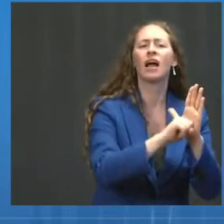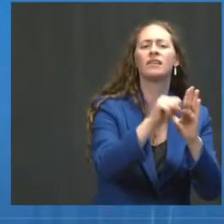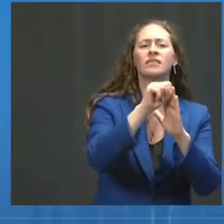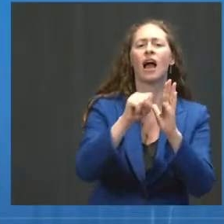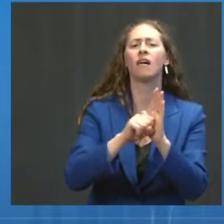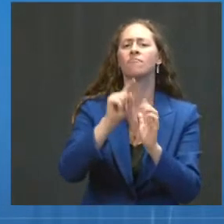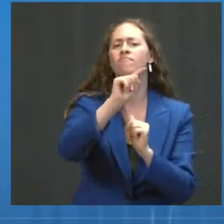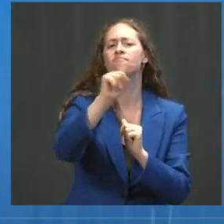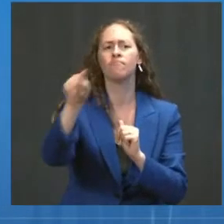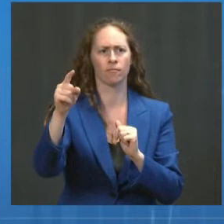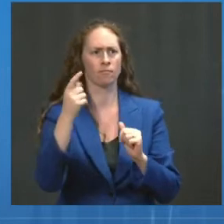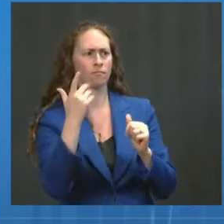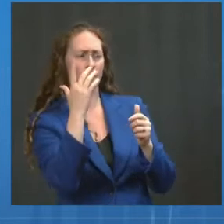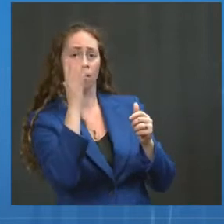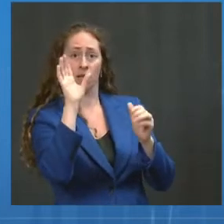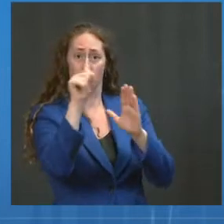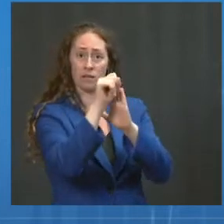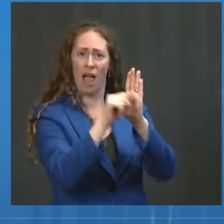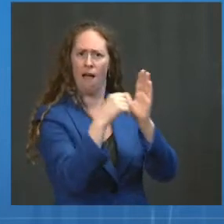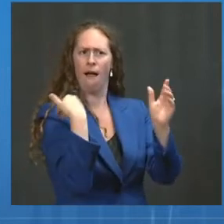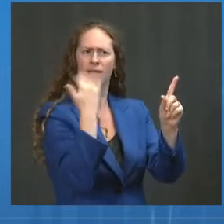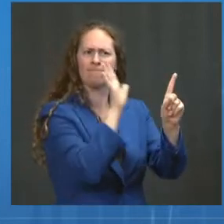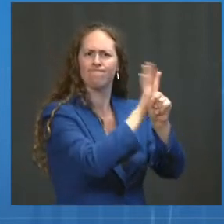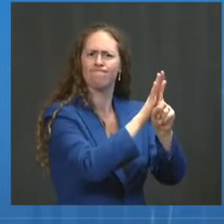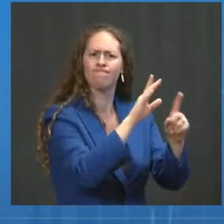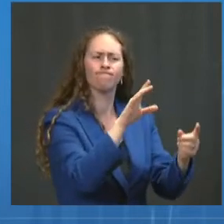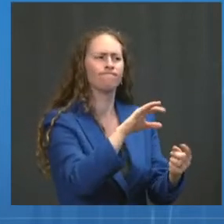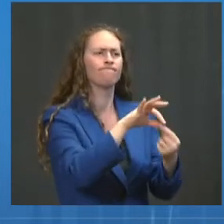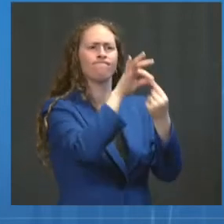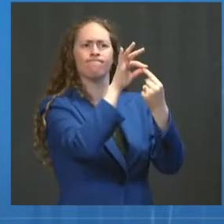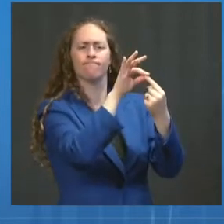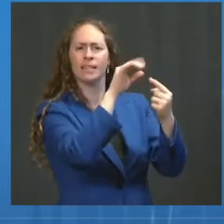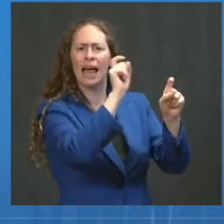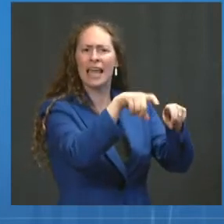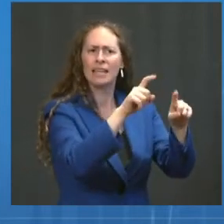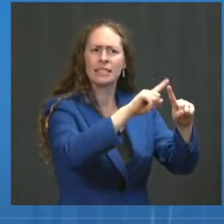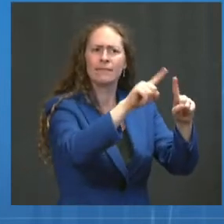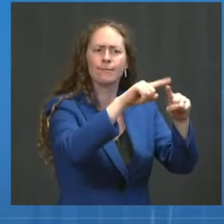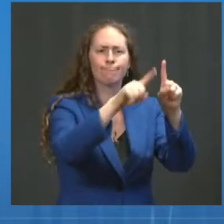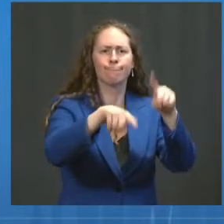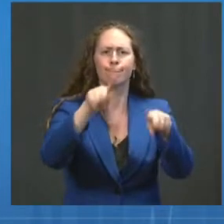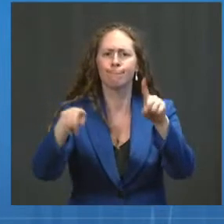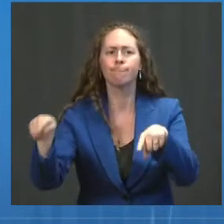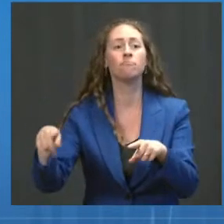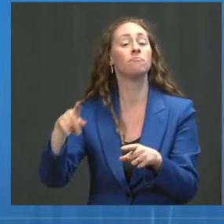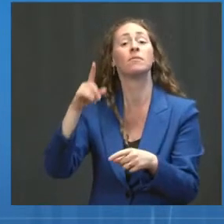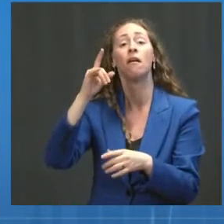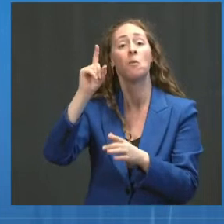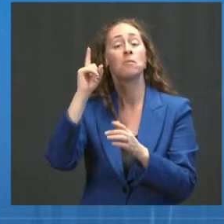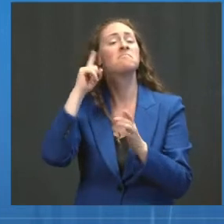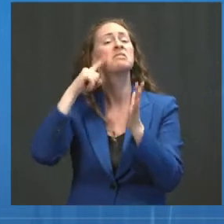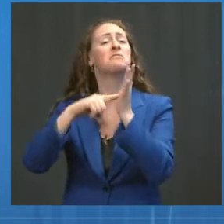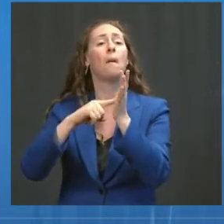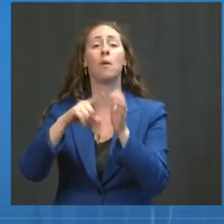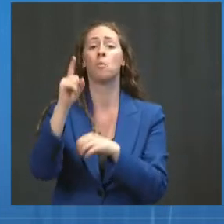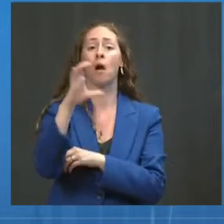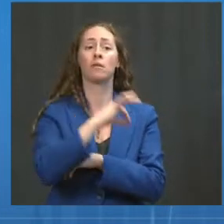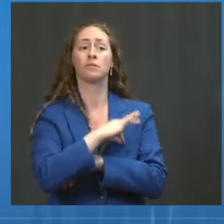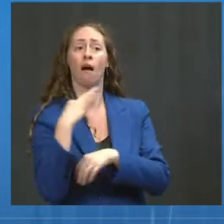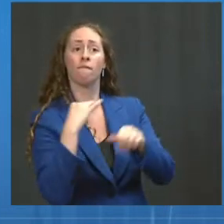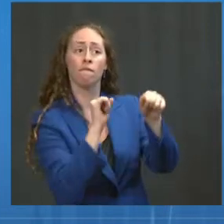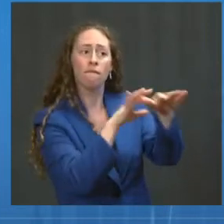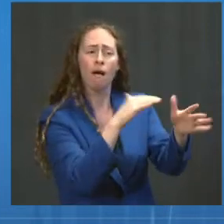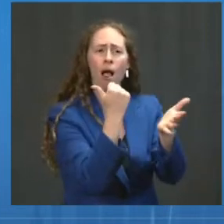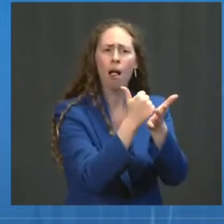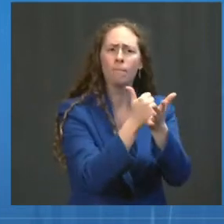their particular needs, from deploying hundreds of personnel to provide medical care, to standing